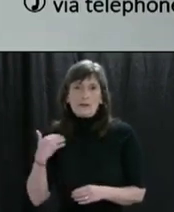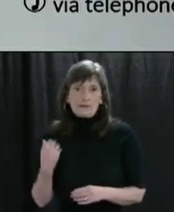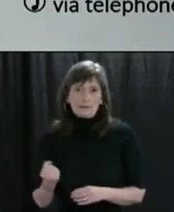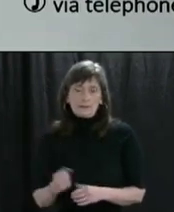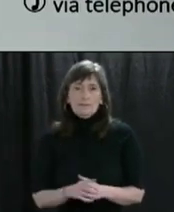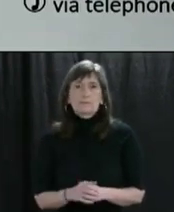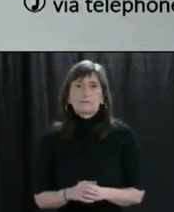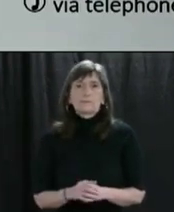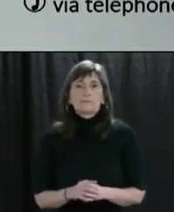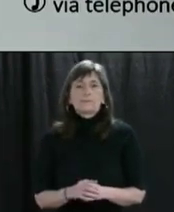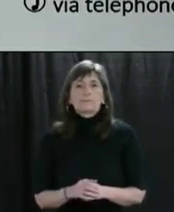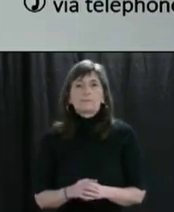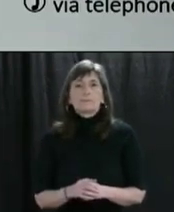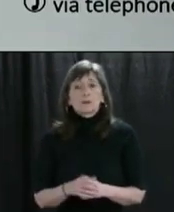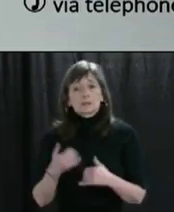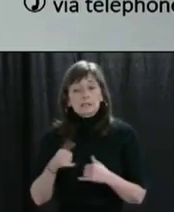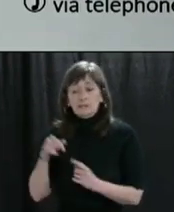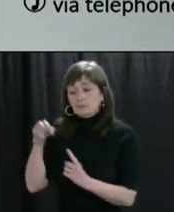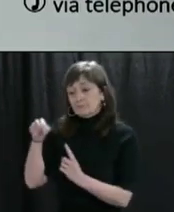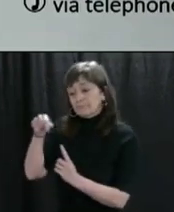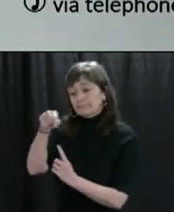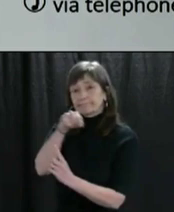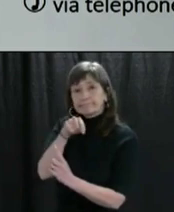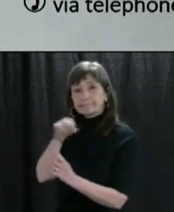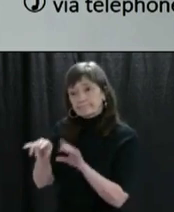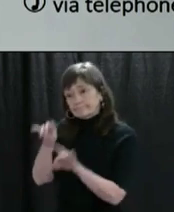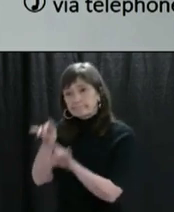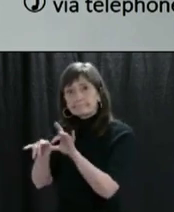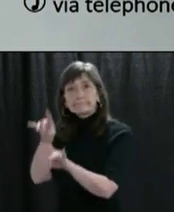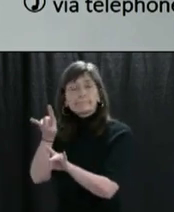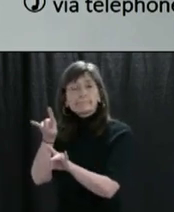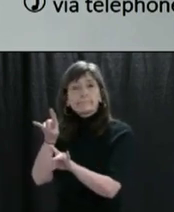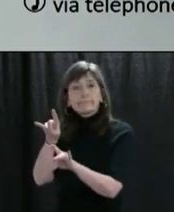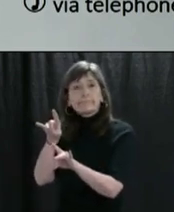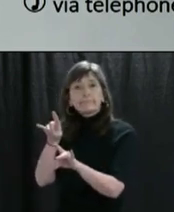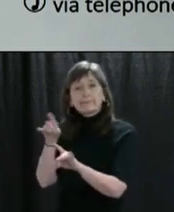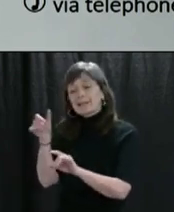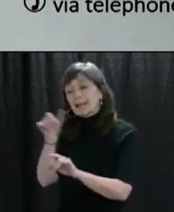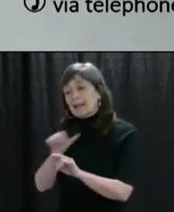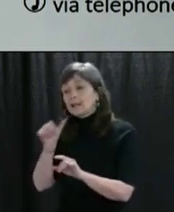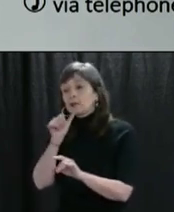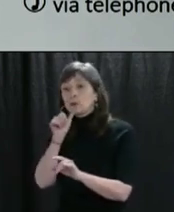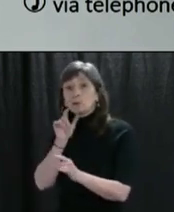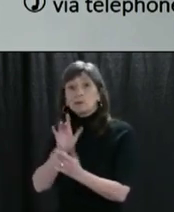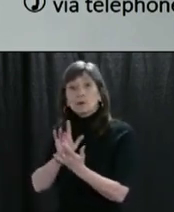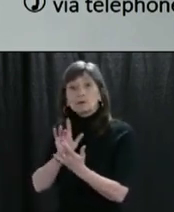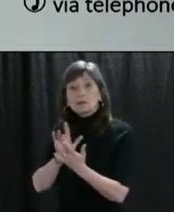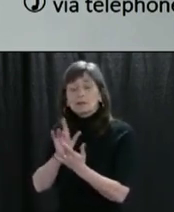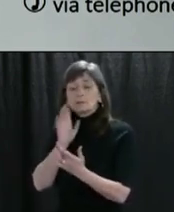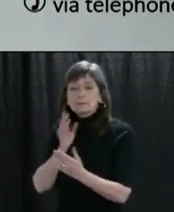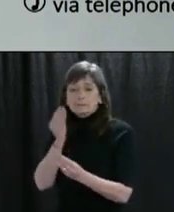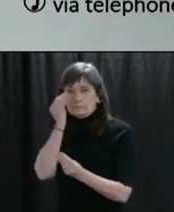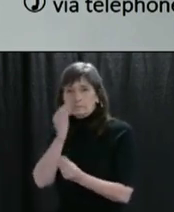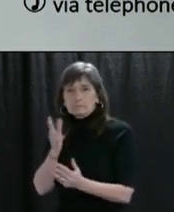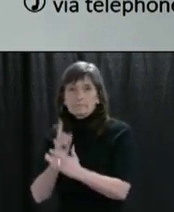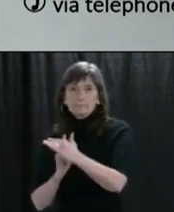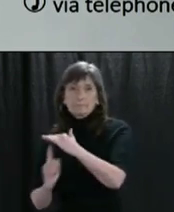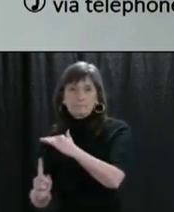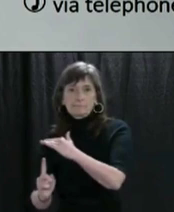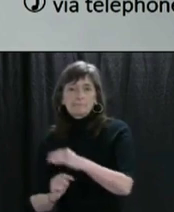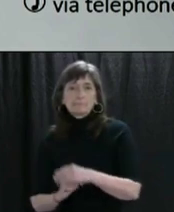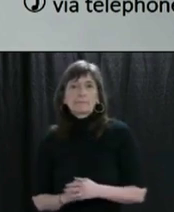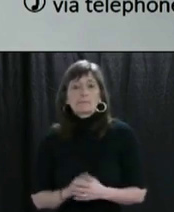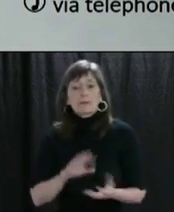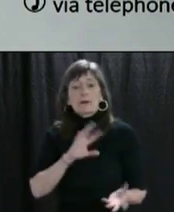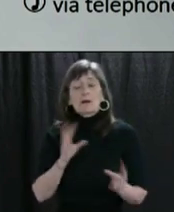health contact tracing is ongoing. Everyone considered close contacts will be advised to quarantine. The total number of